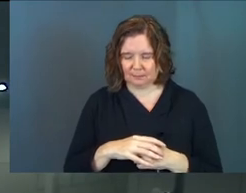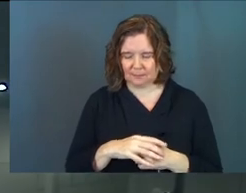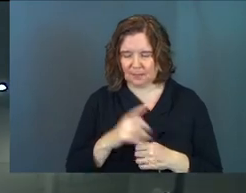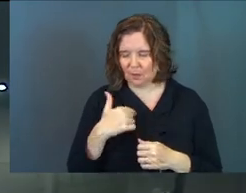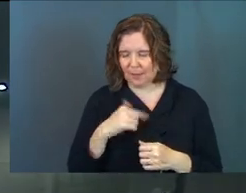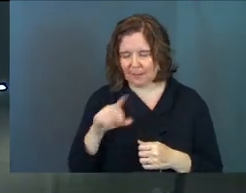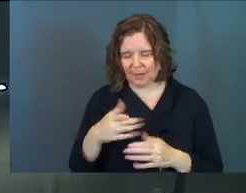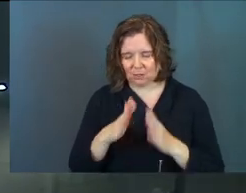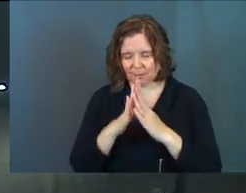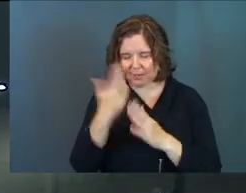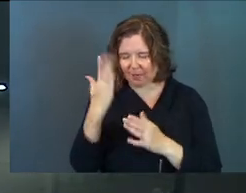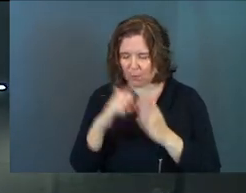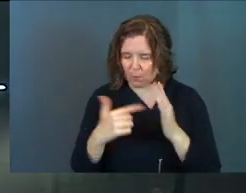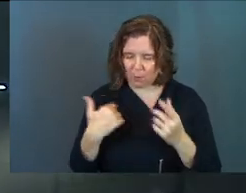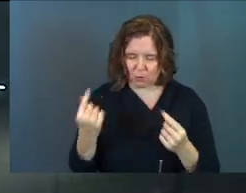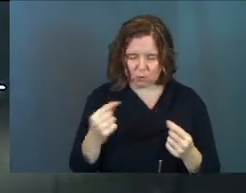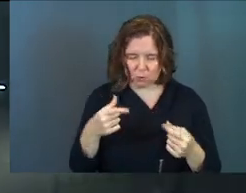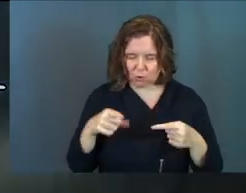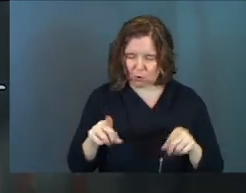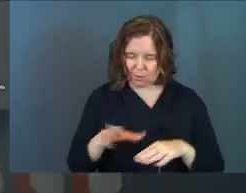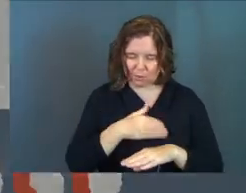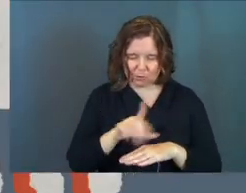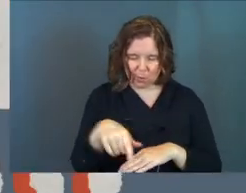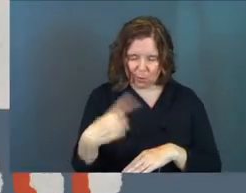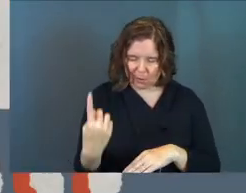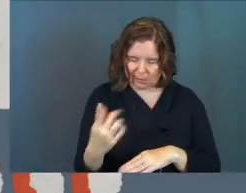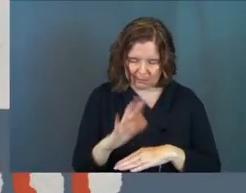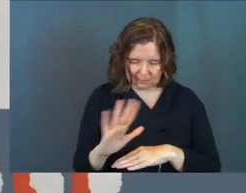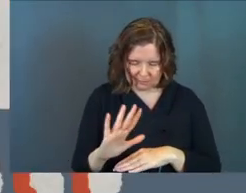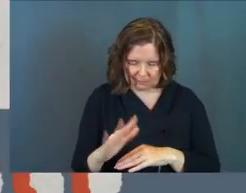Lord I'm not just praying God for what we do Lord during the songs